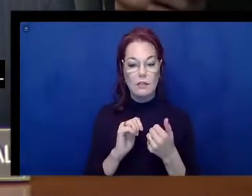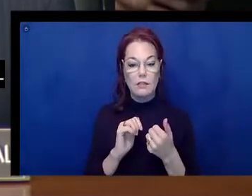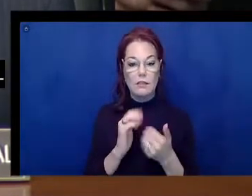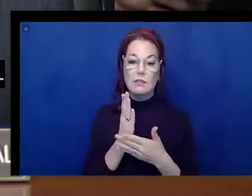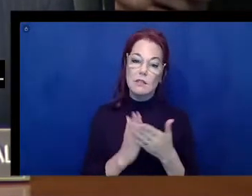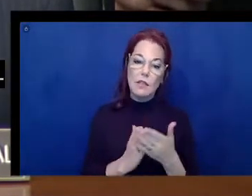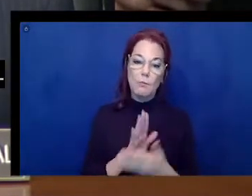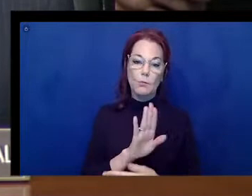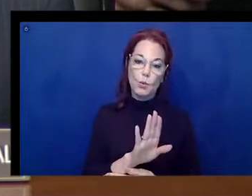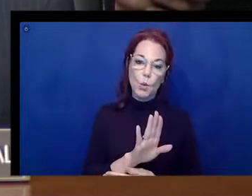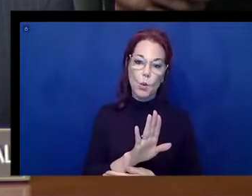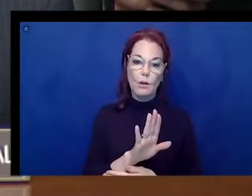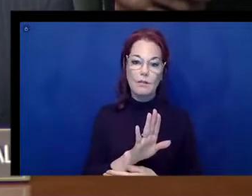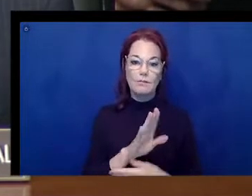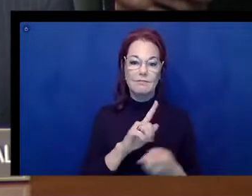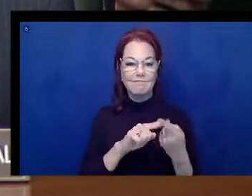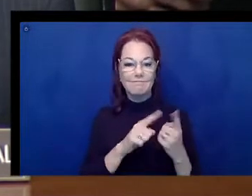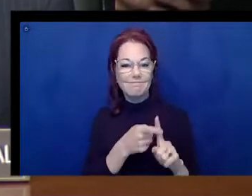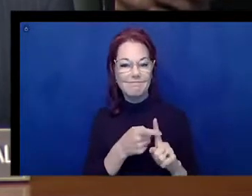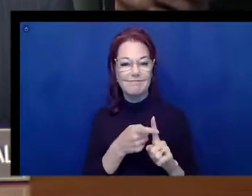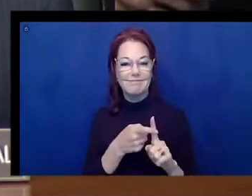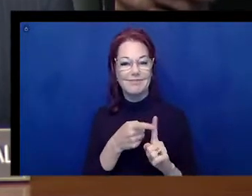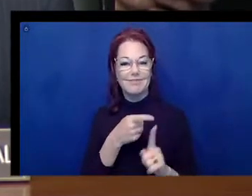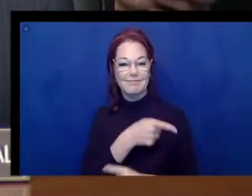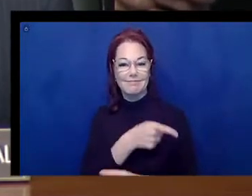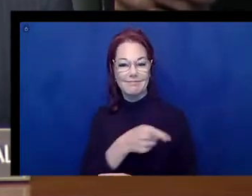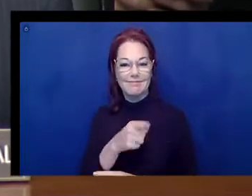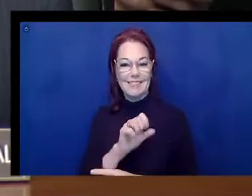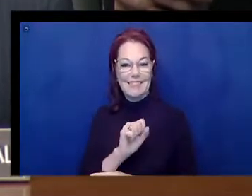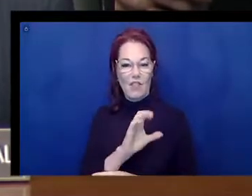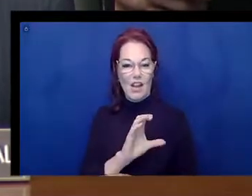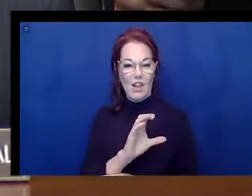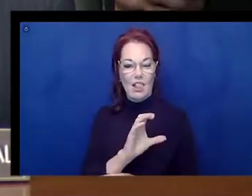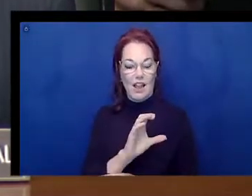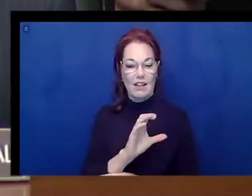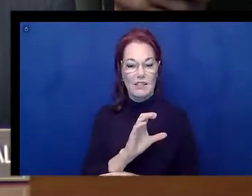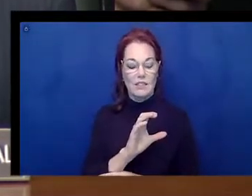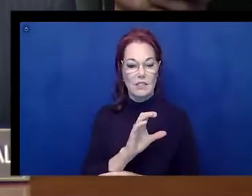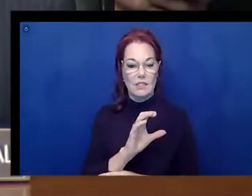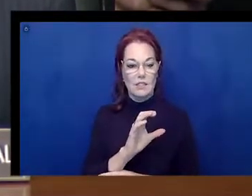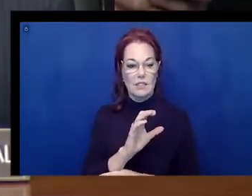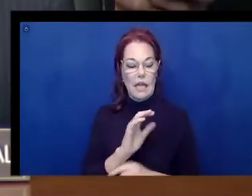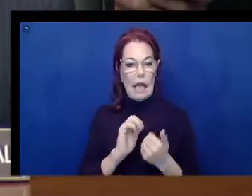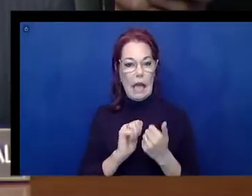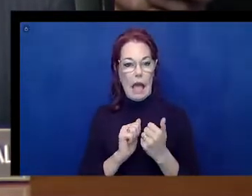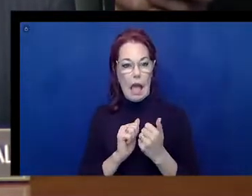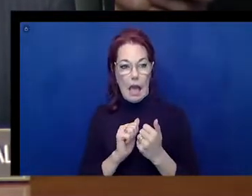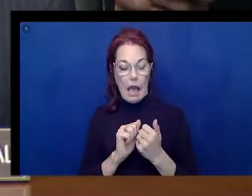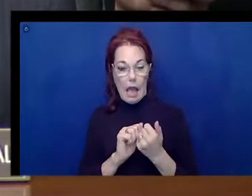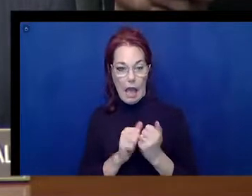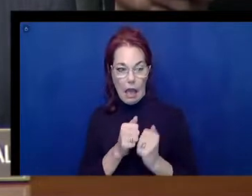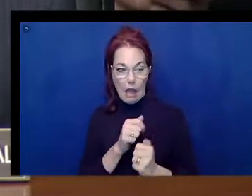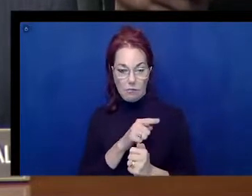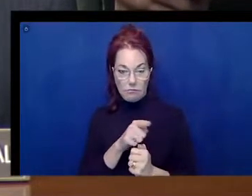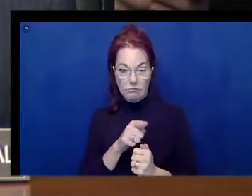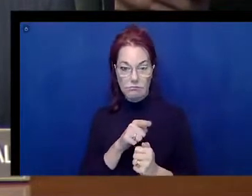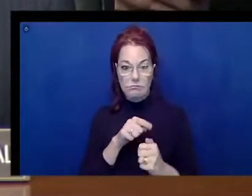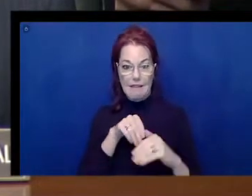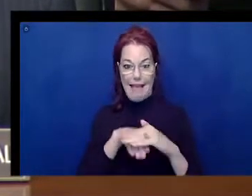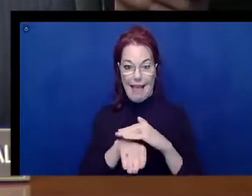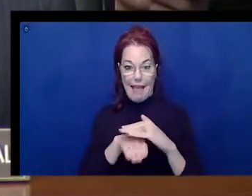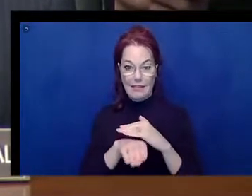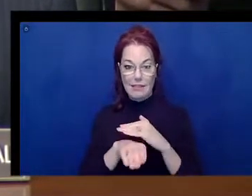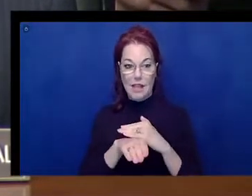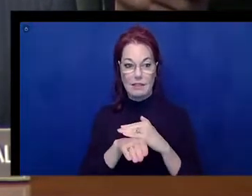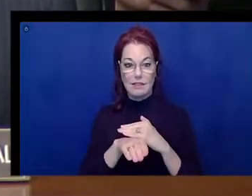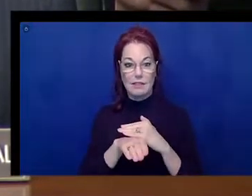buddies in South Carolina, how access to this technology is very important to them, and maybe some